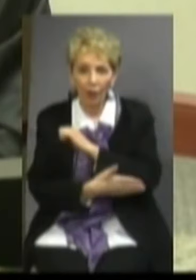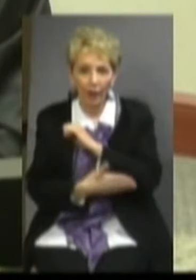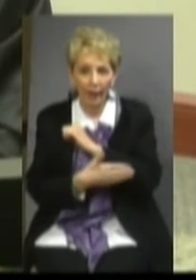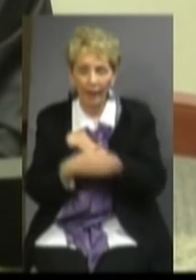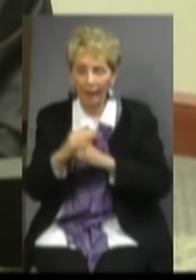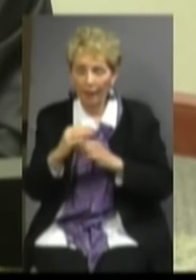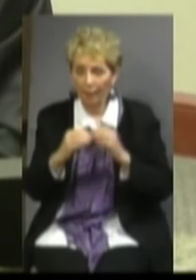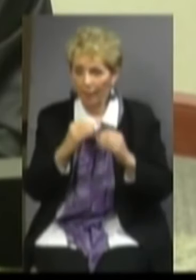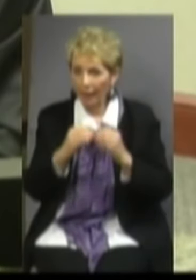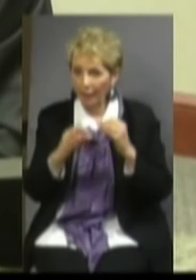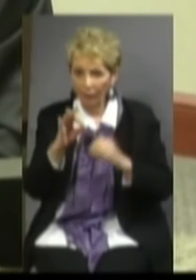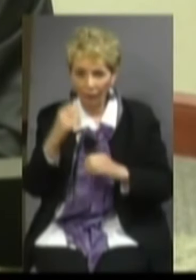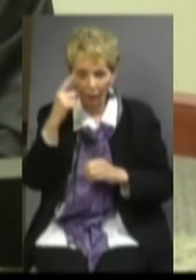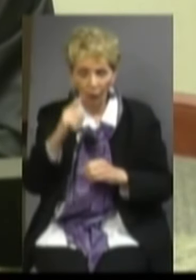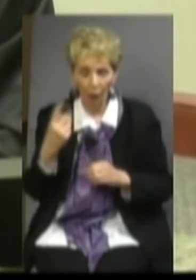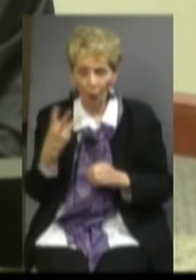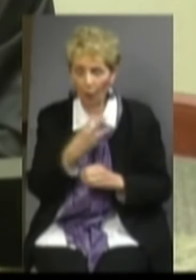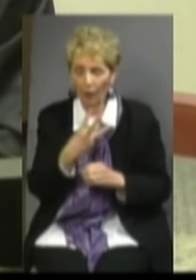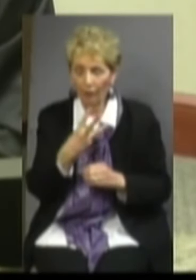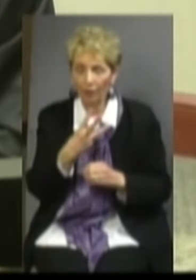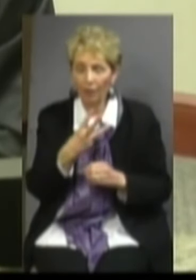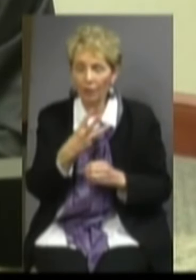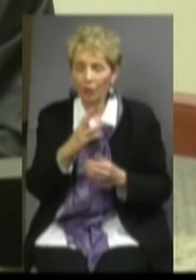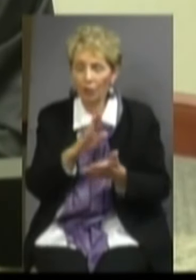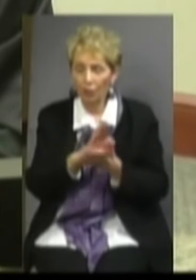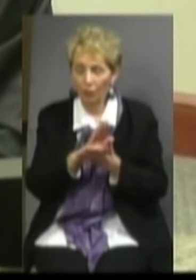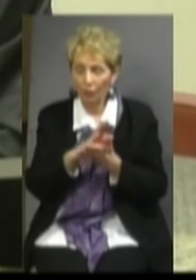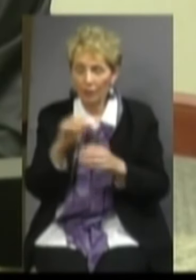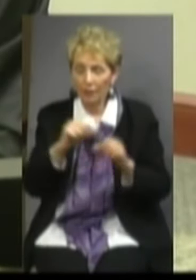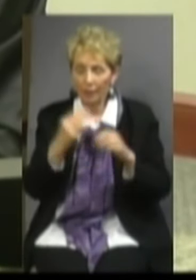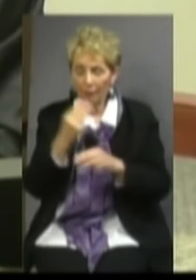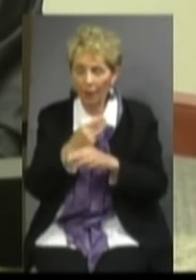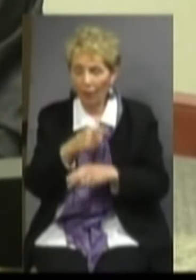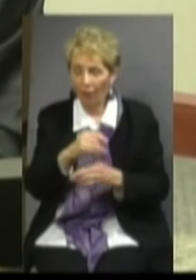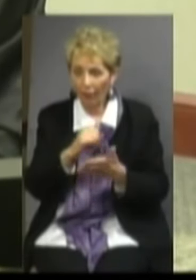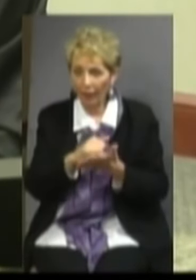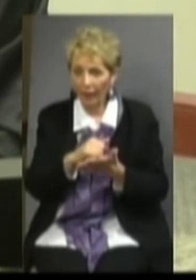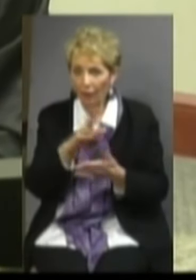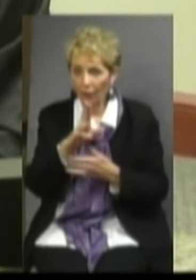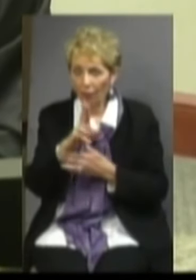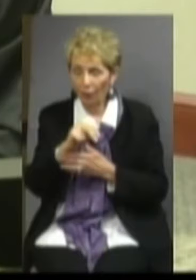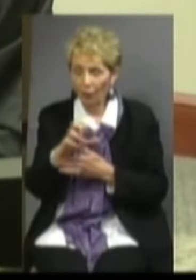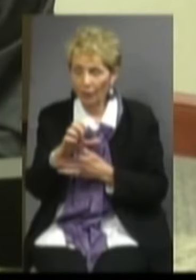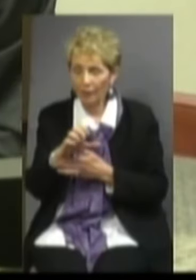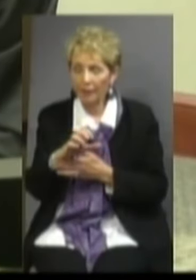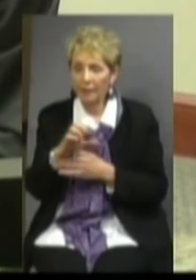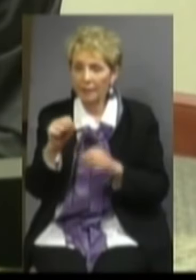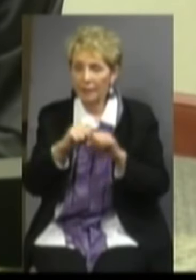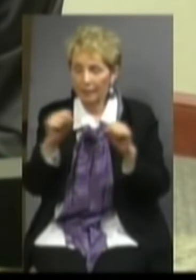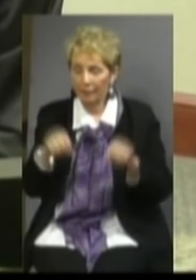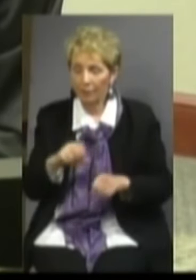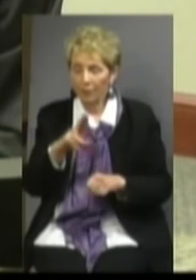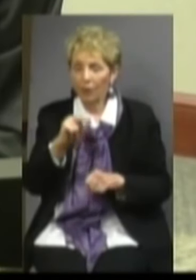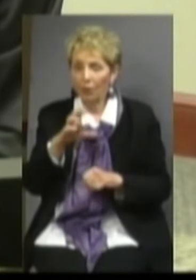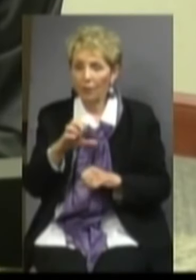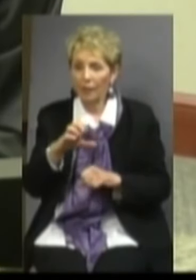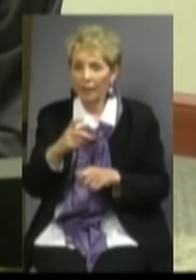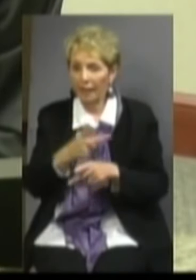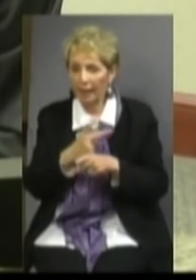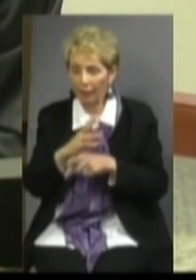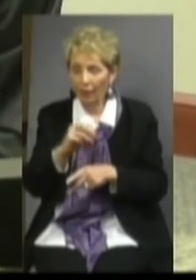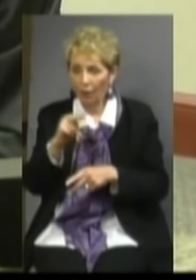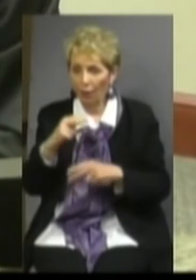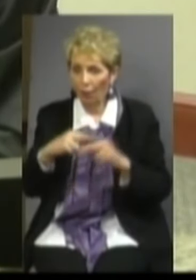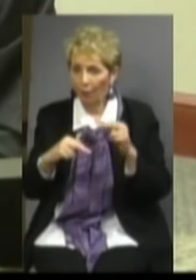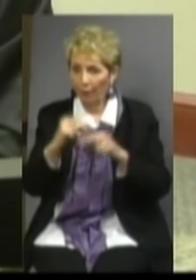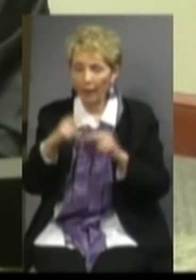fees for the Western School of Science and Math because they are part of the UNC system, and UNC takes care of their own buildings. They do